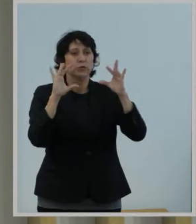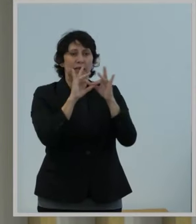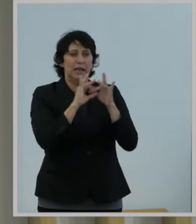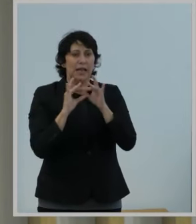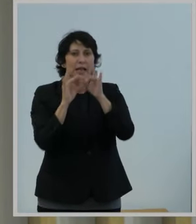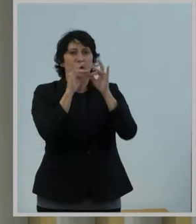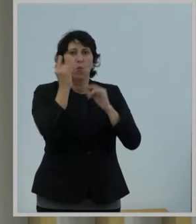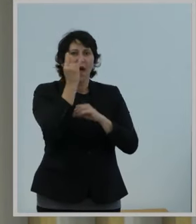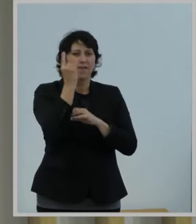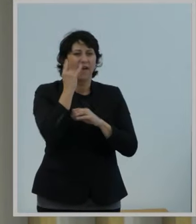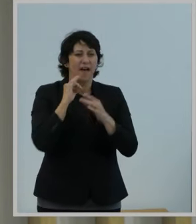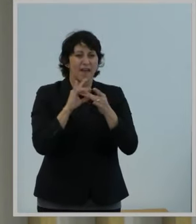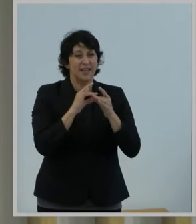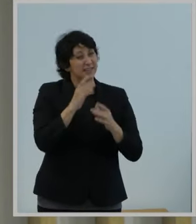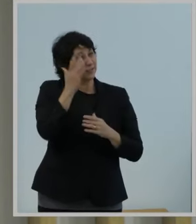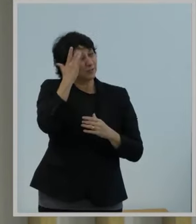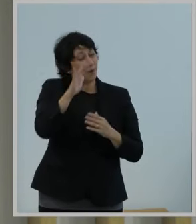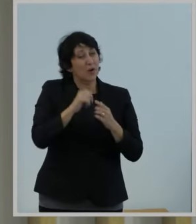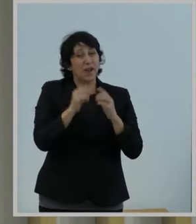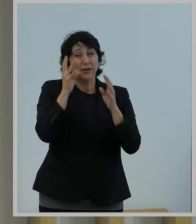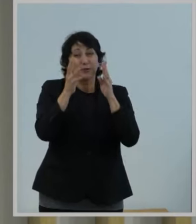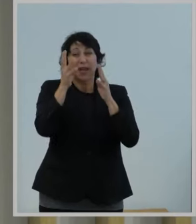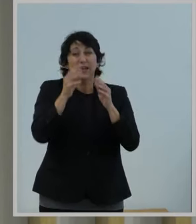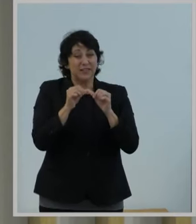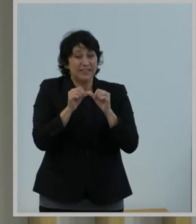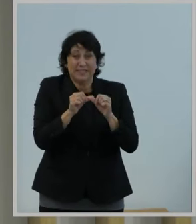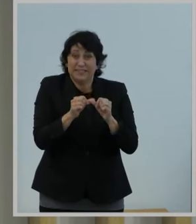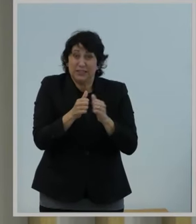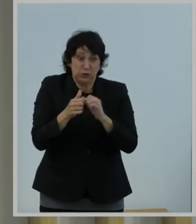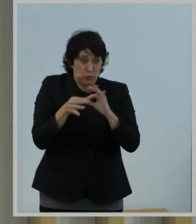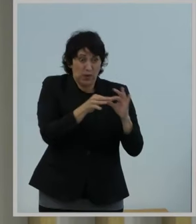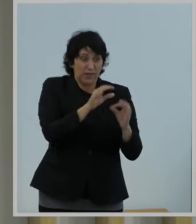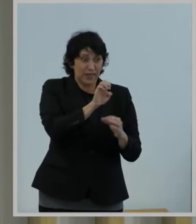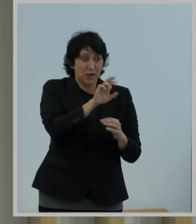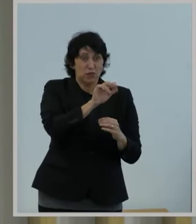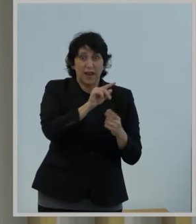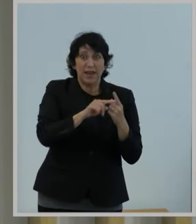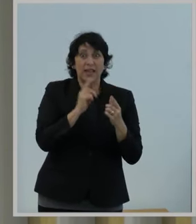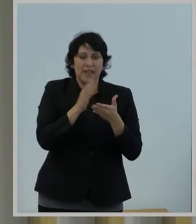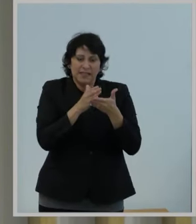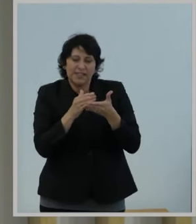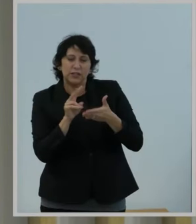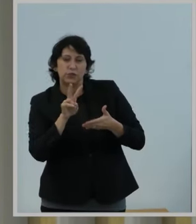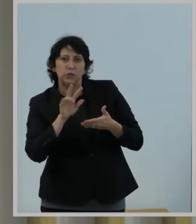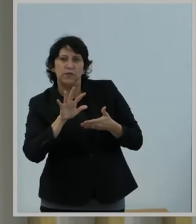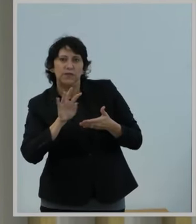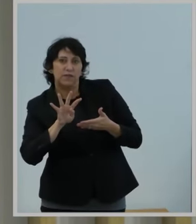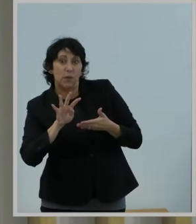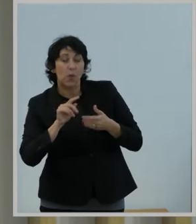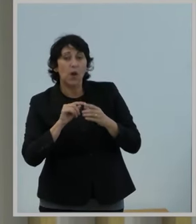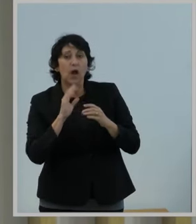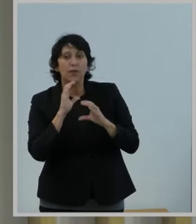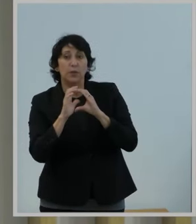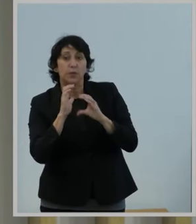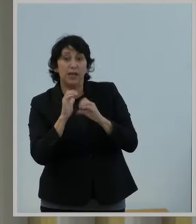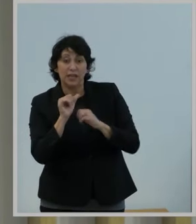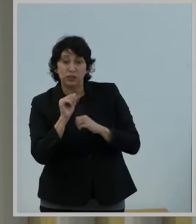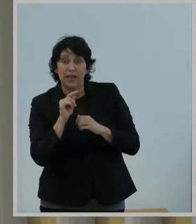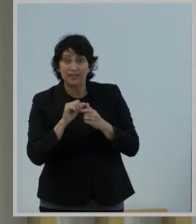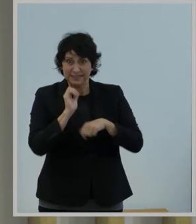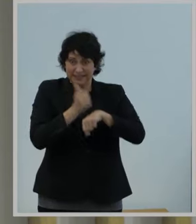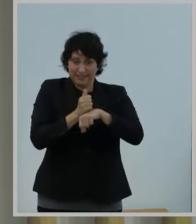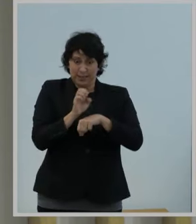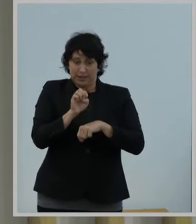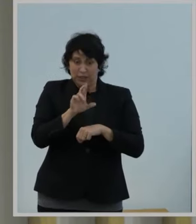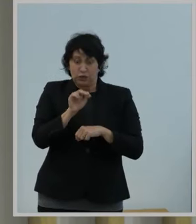This is smart, creative, and consistent with the statute. Section 254 of the Communications Act sets up the E-Rate program and